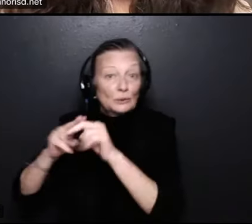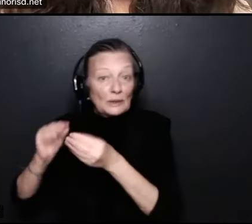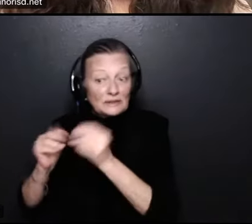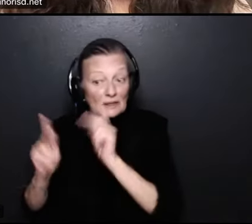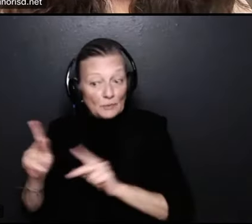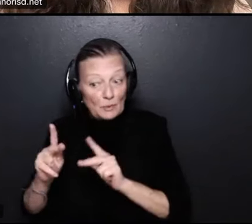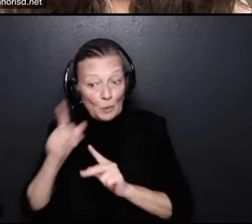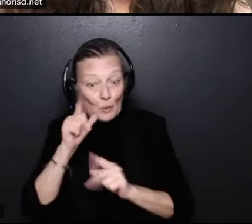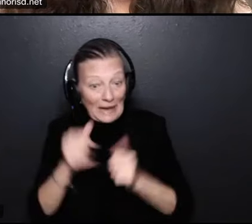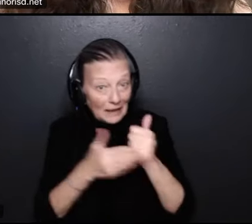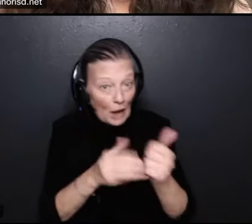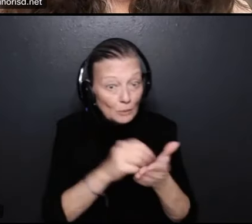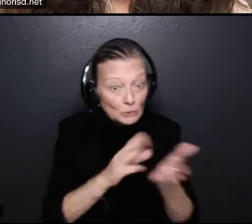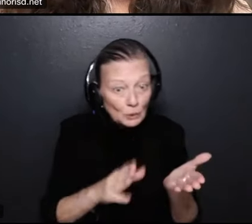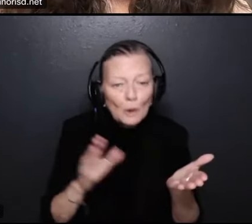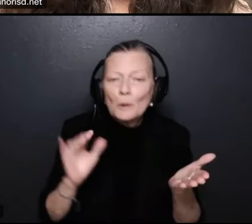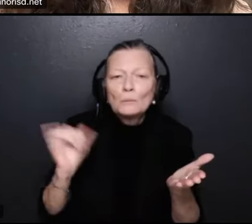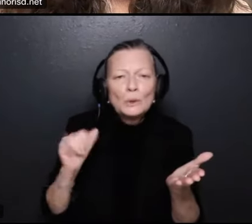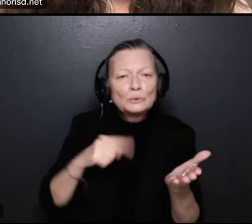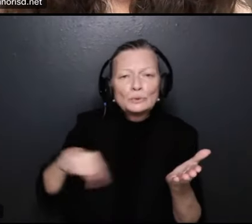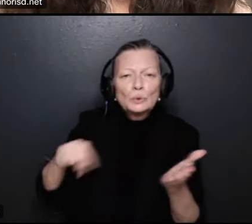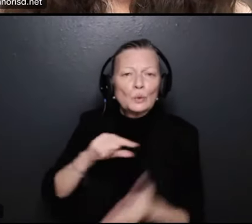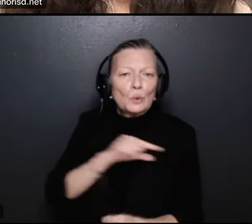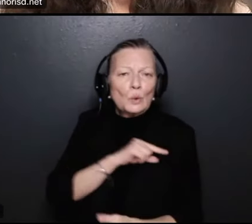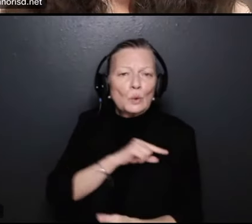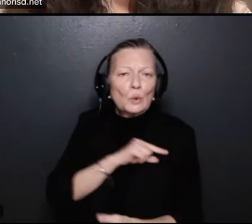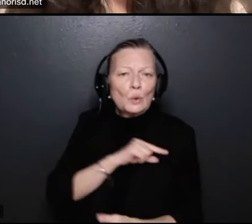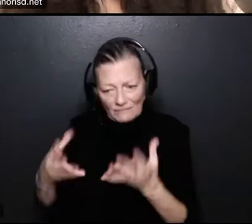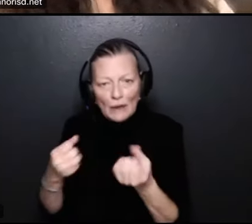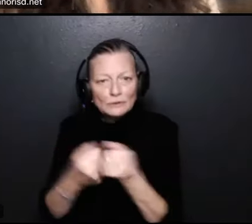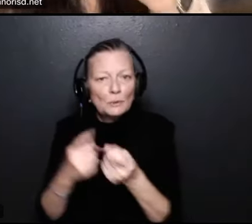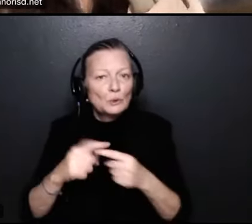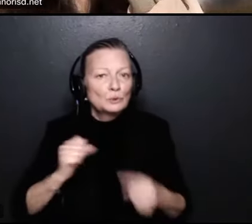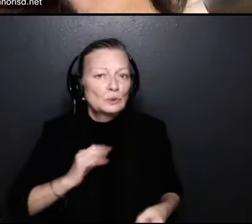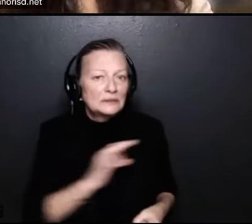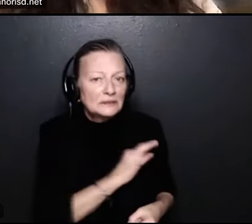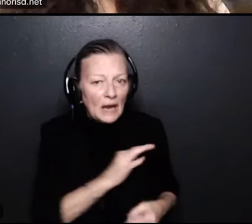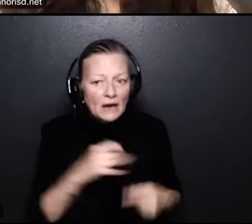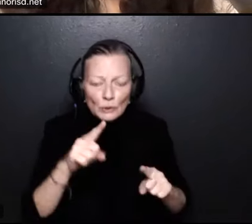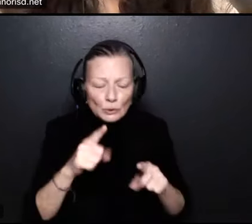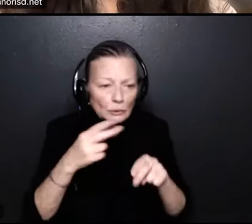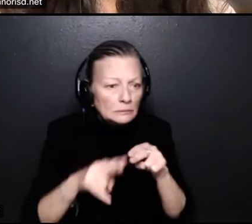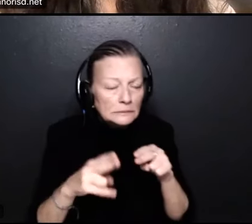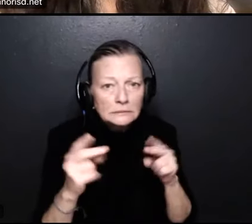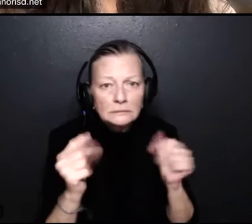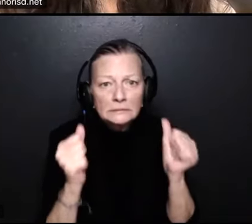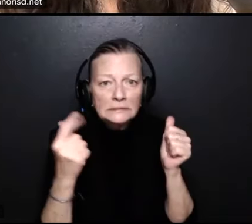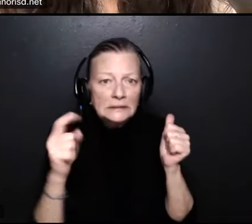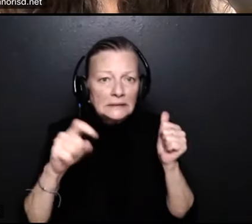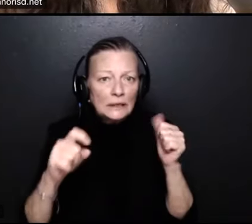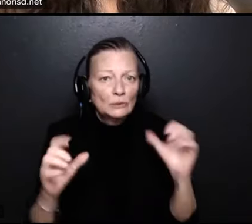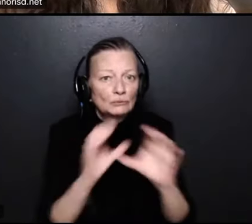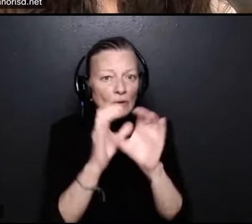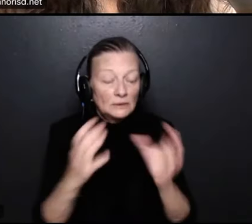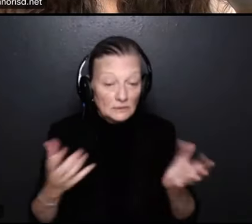hiring them but those persons are perfectly qualified to provide support to staff members in an acute crisis um and you know let's face